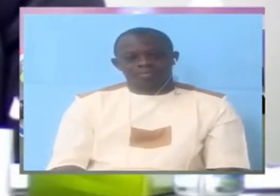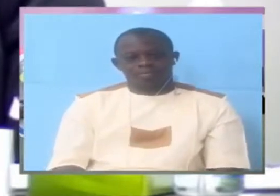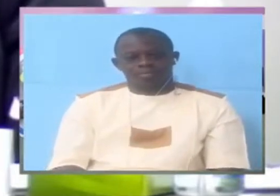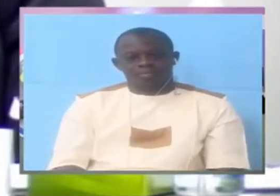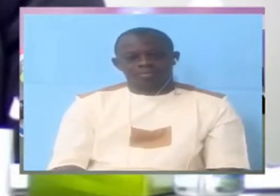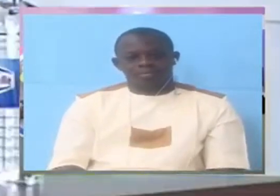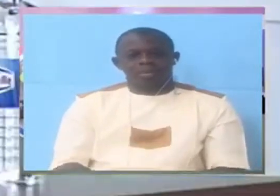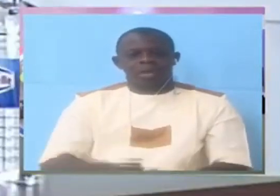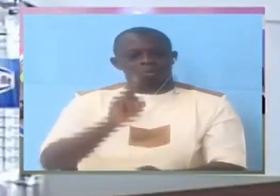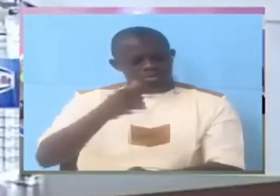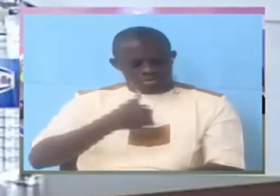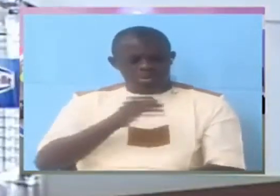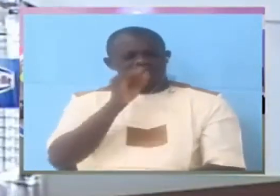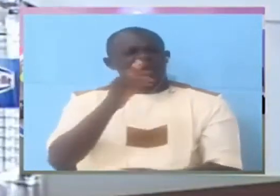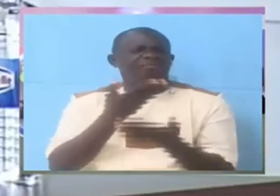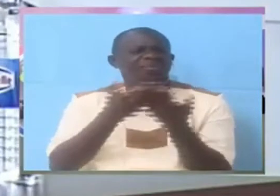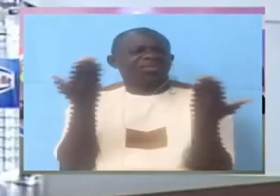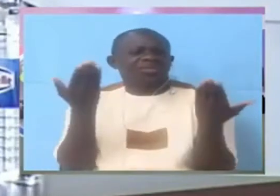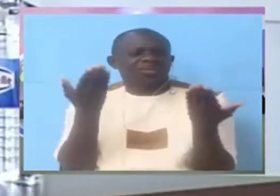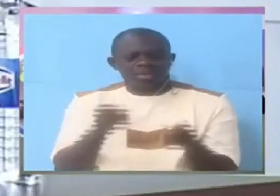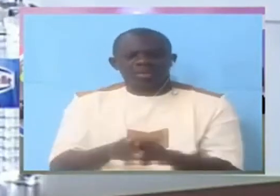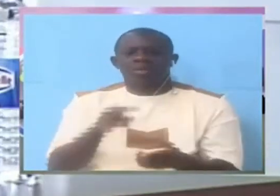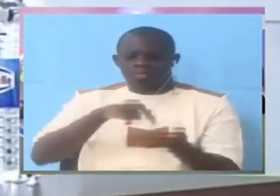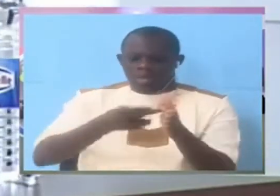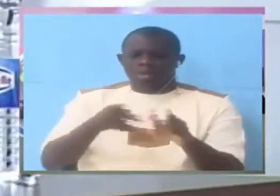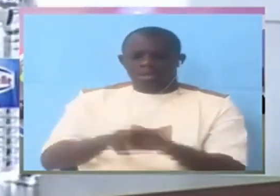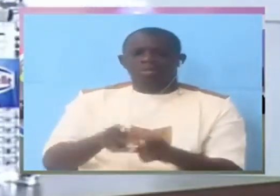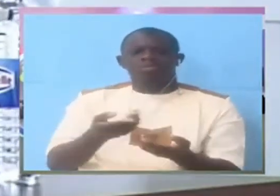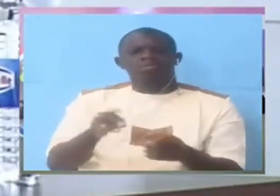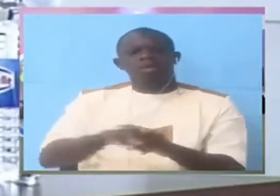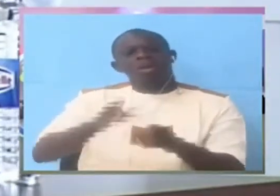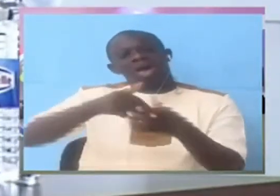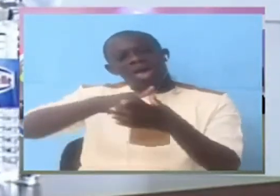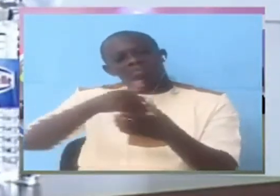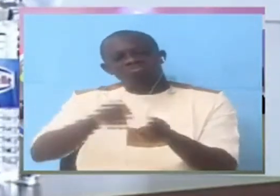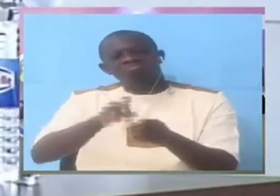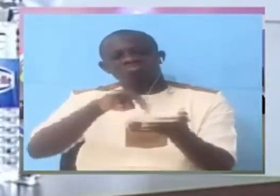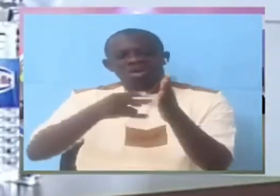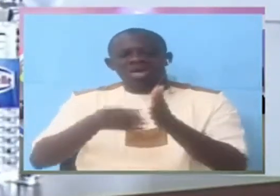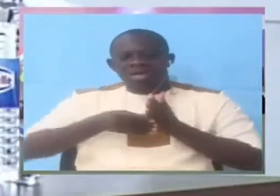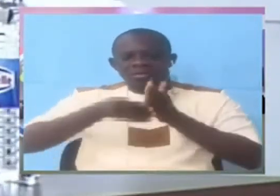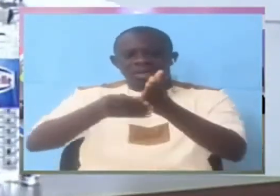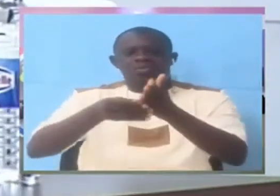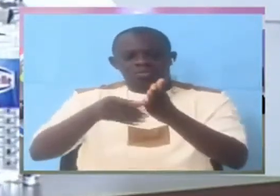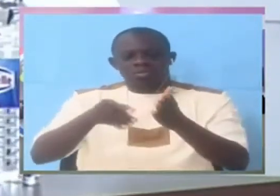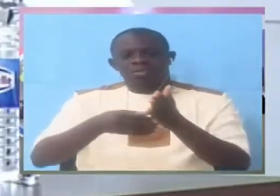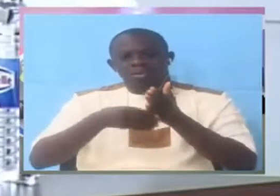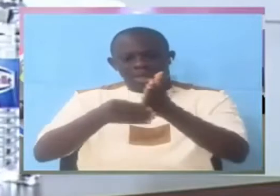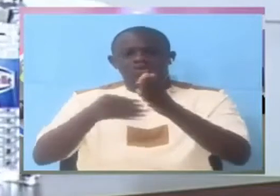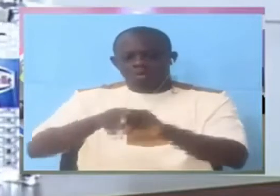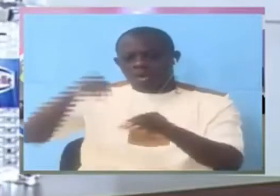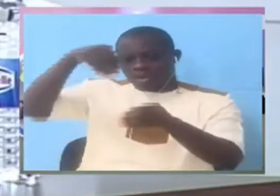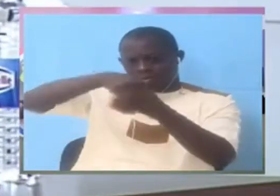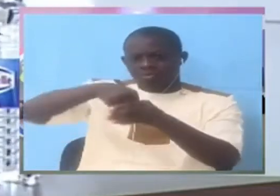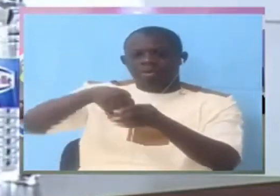But that I've said so. That is responsible for all other units. Director of internal